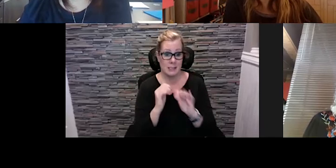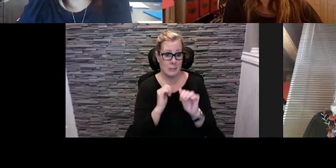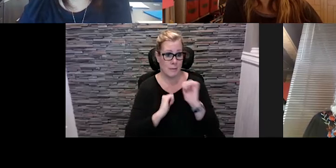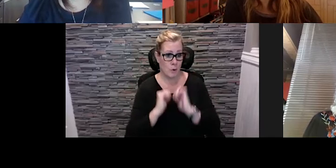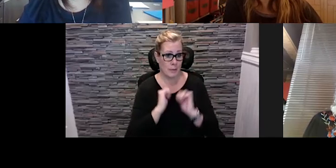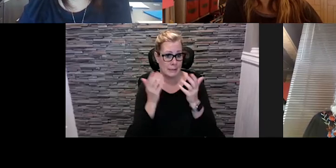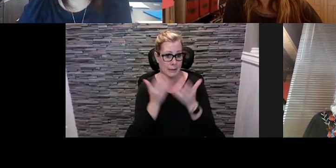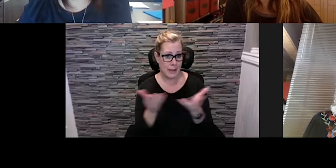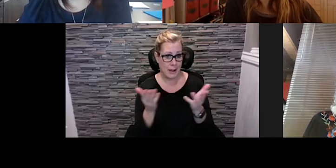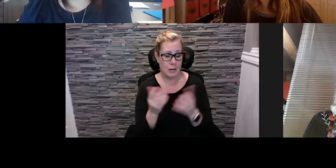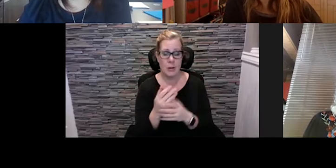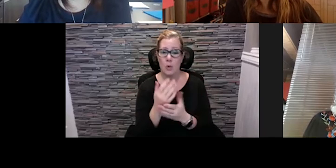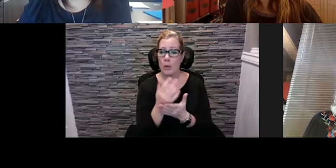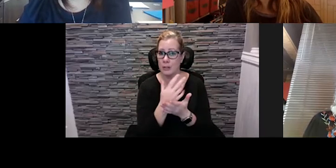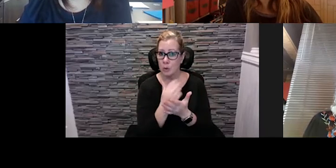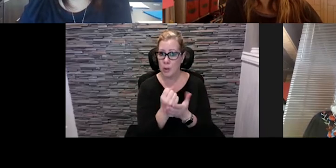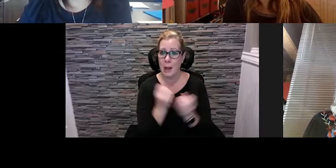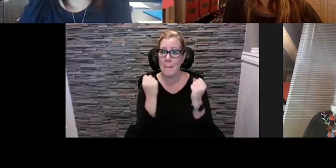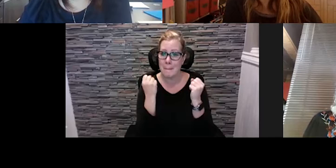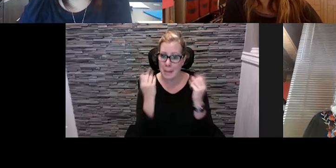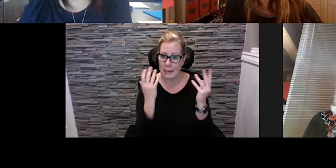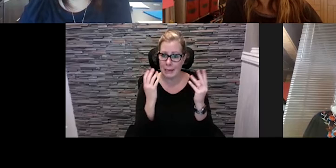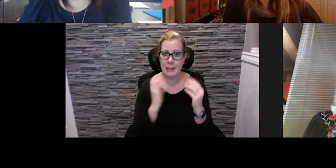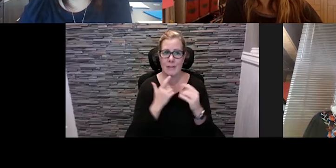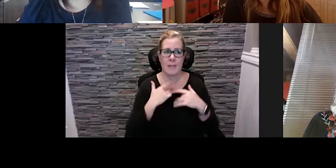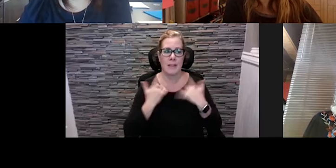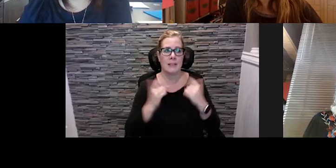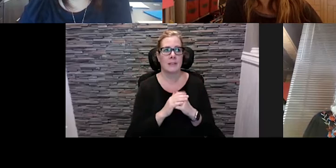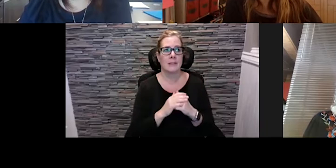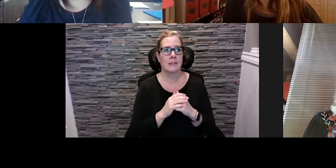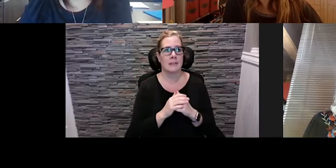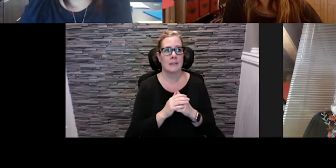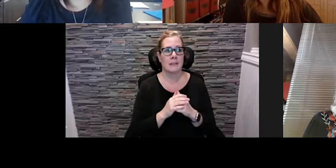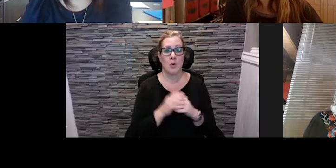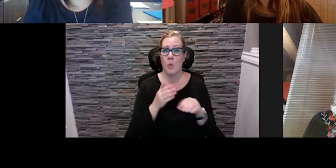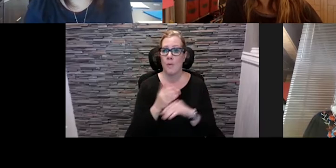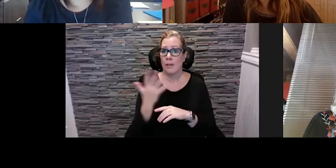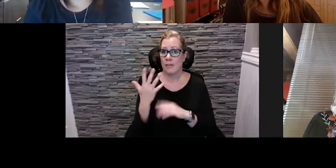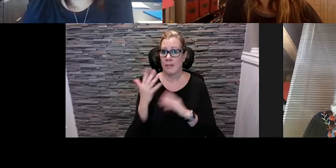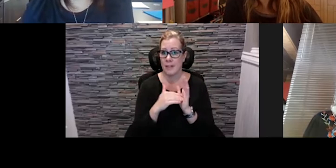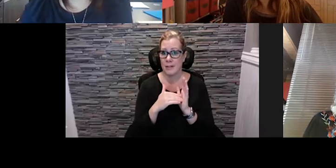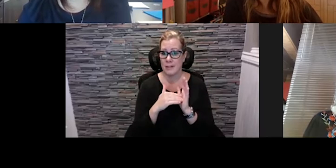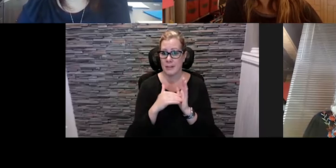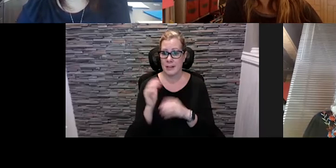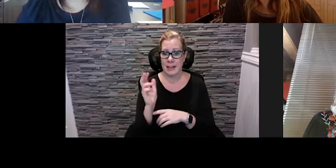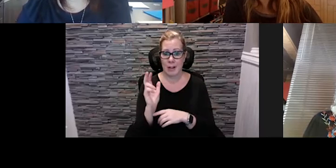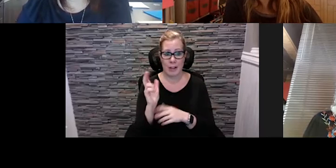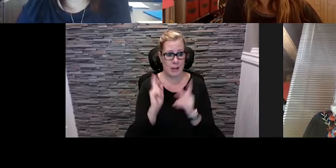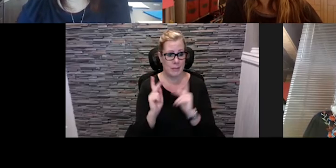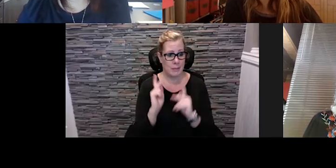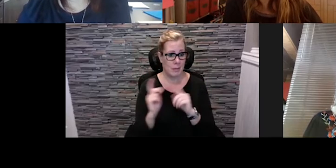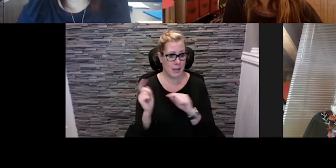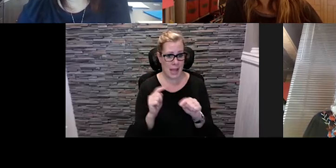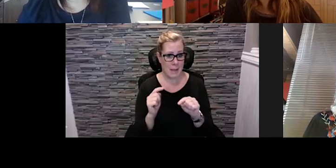we sold out a number of our events and over 5 000 calgarians uh came through those doors and